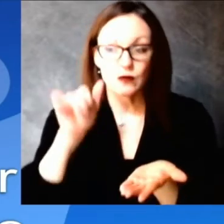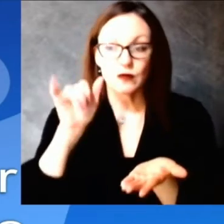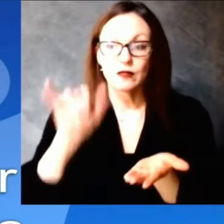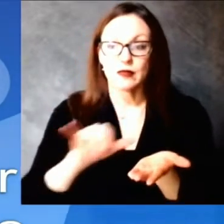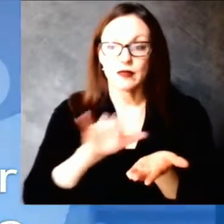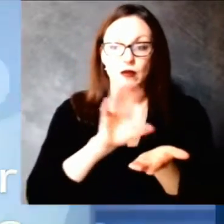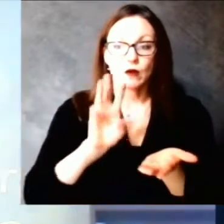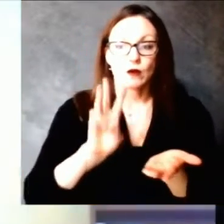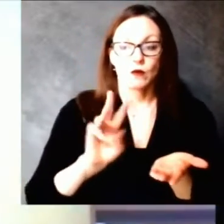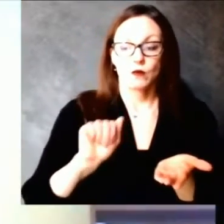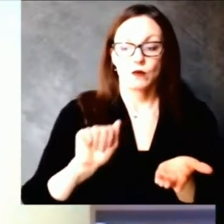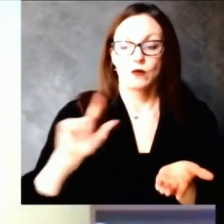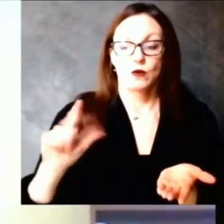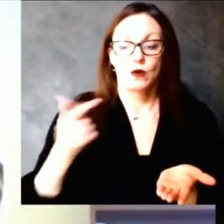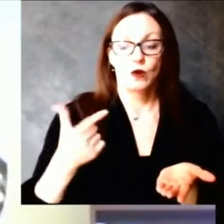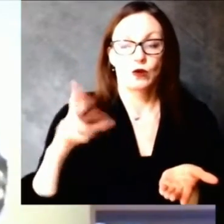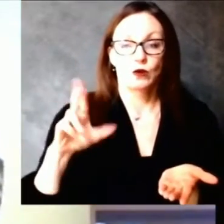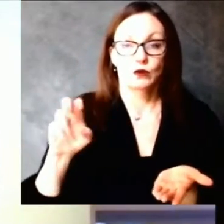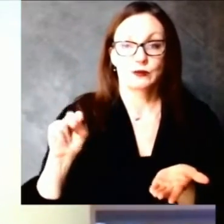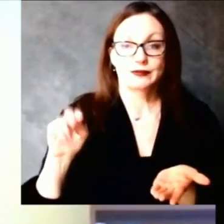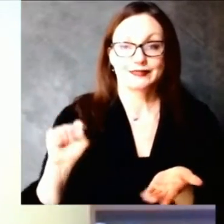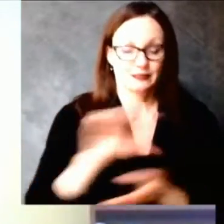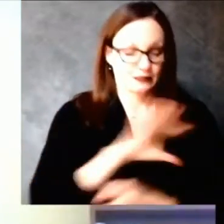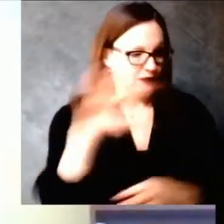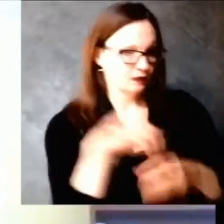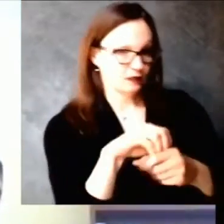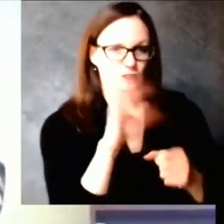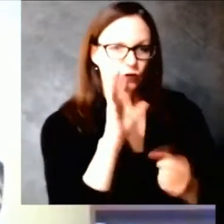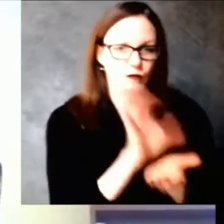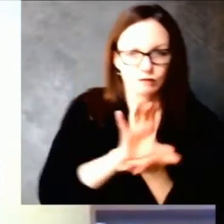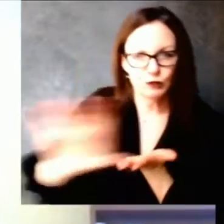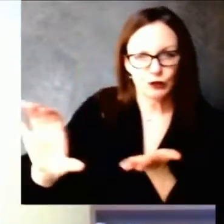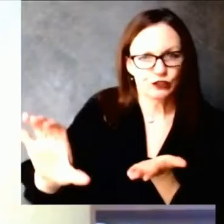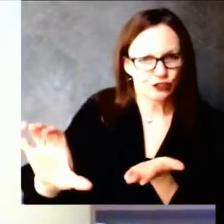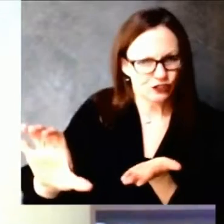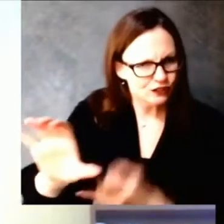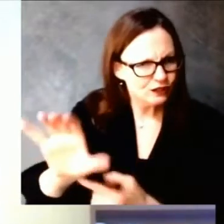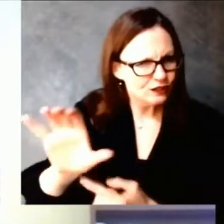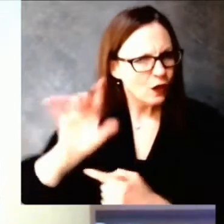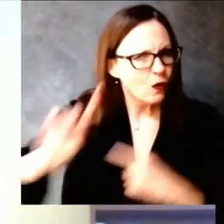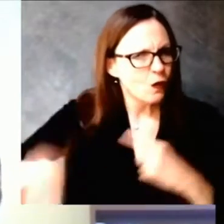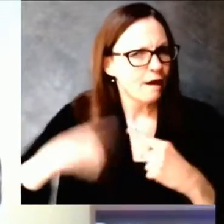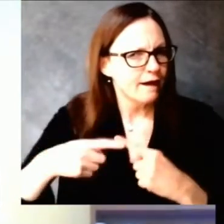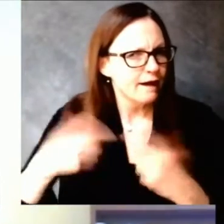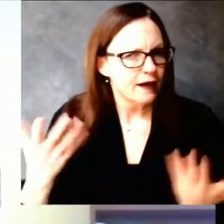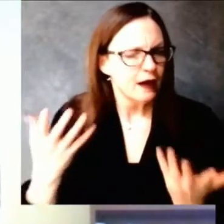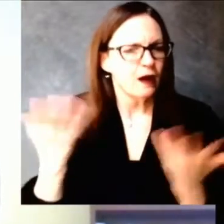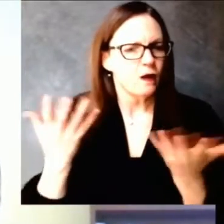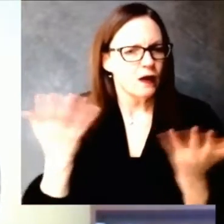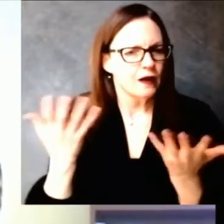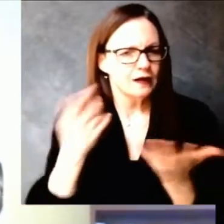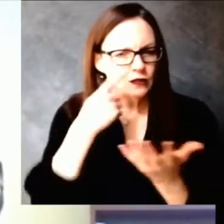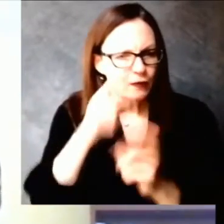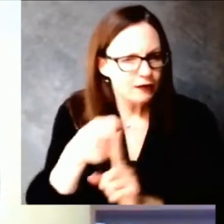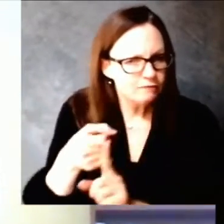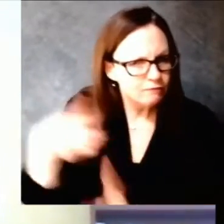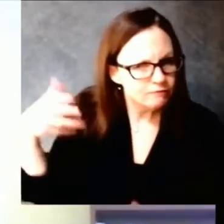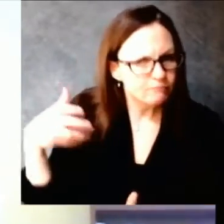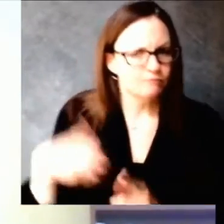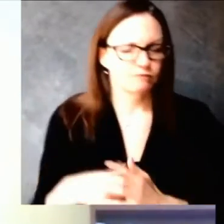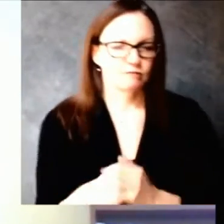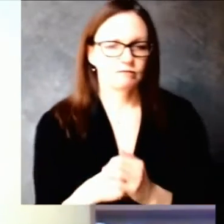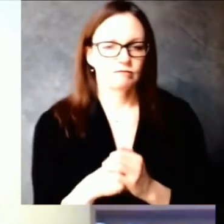introduction, and I'll turn to Dr. Schauer for more details. So this is a program, as you mentioned, it's a federal program.